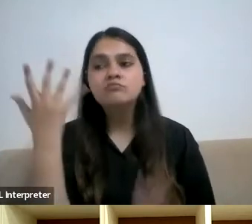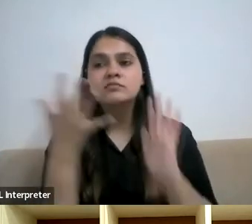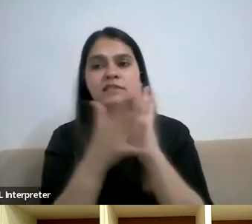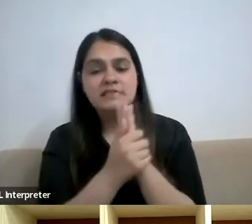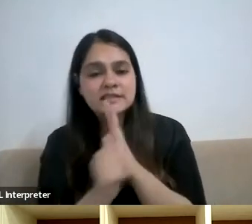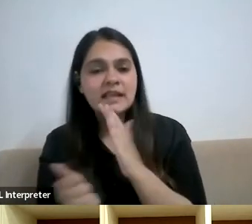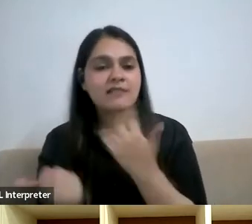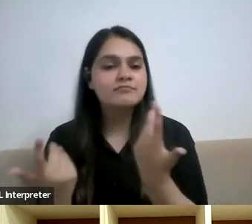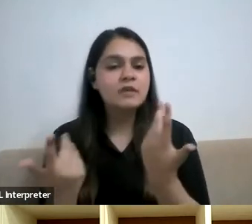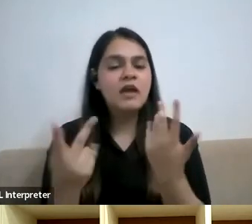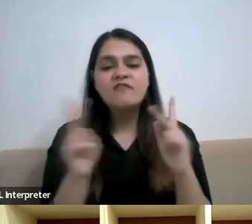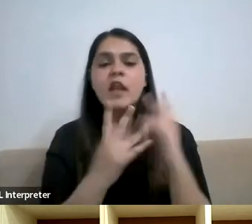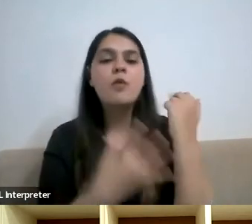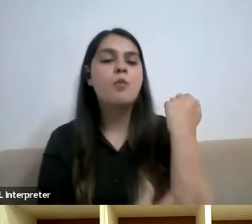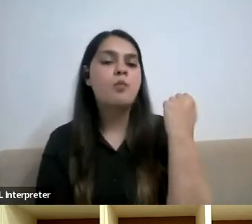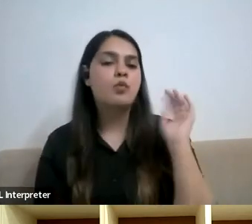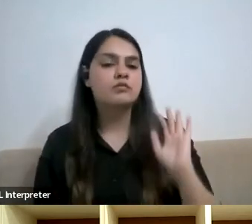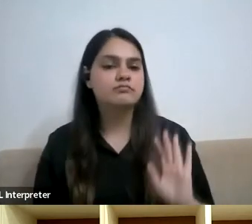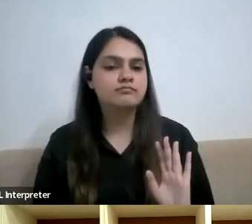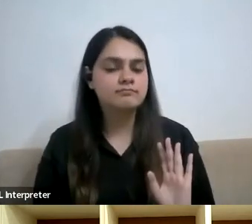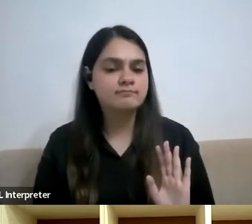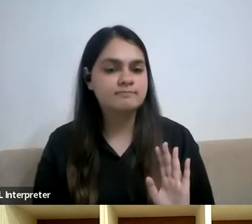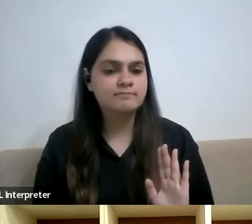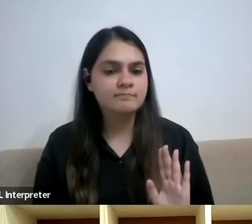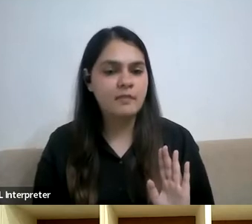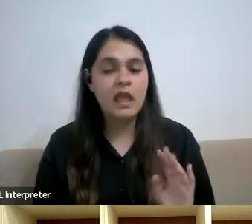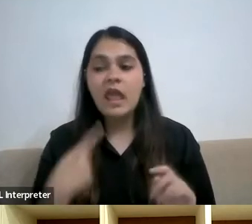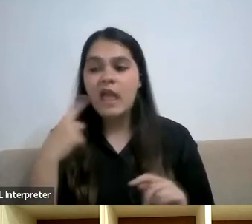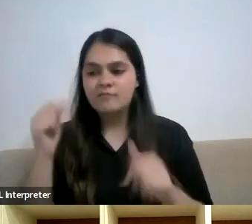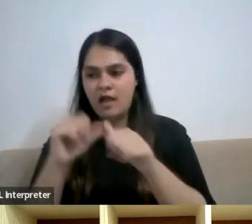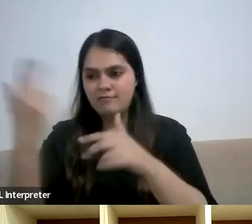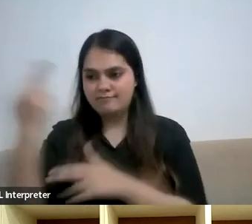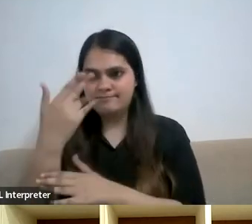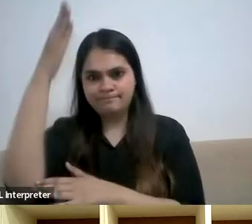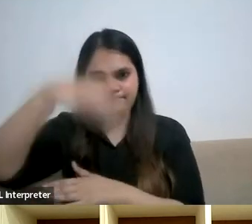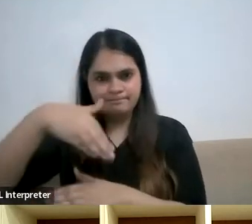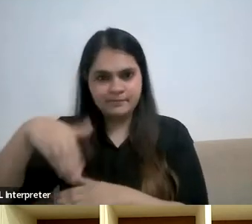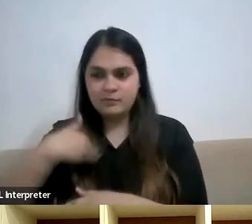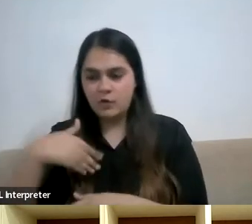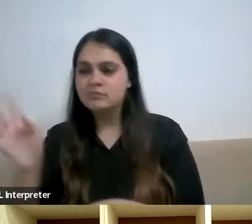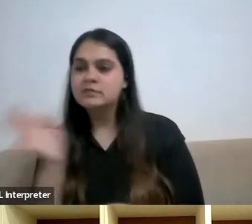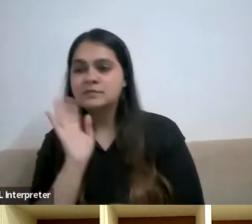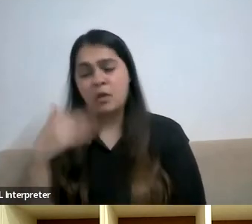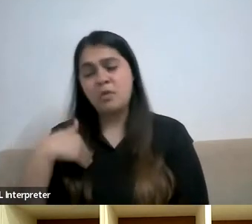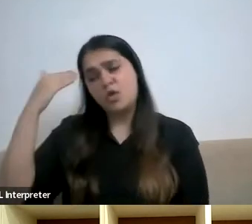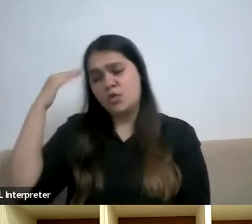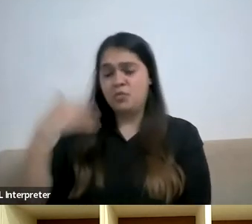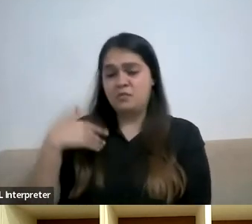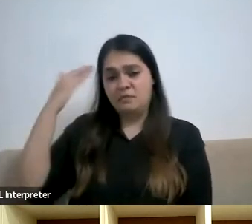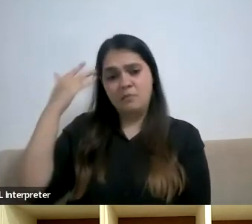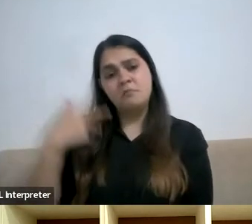competency is so poor, you will go and talk to architects today. And I know everything, I will do it.